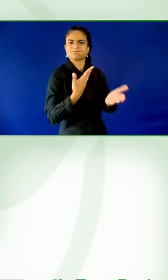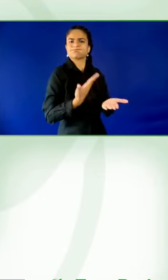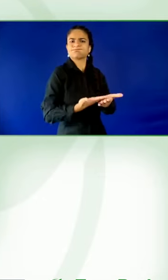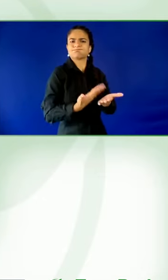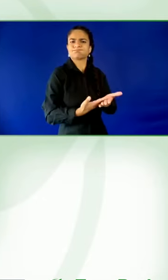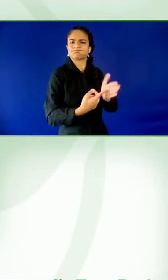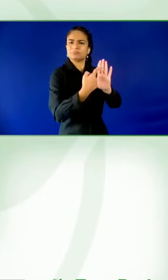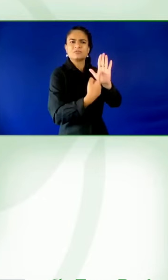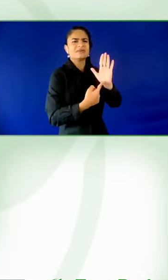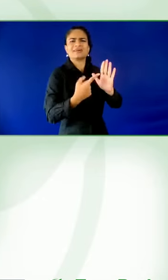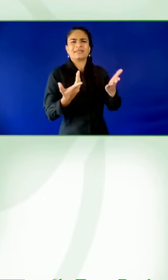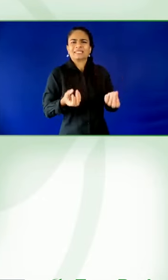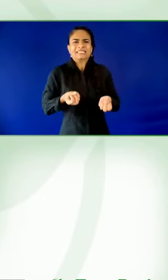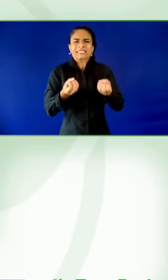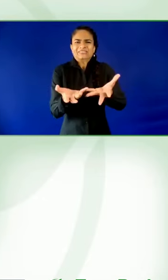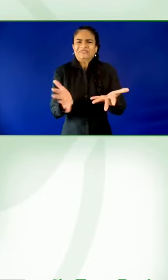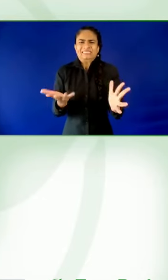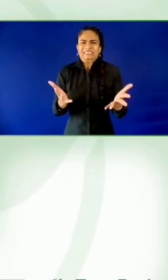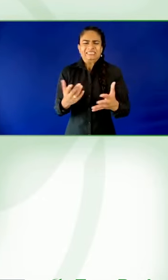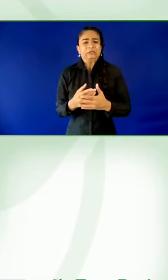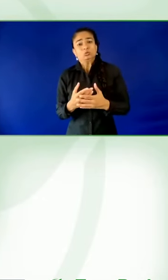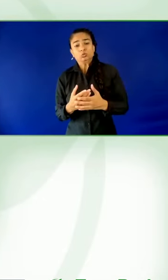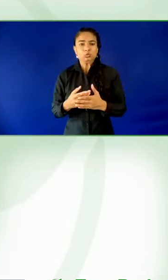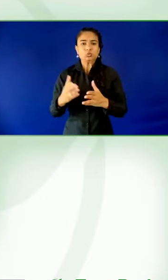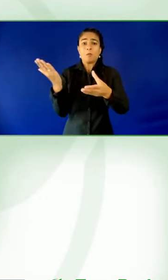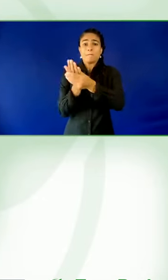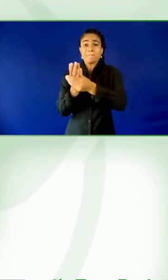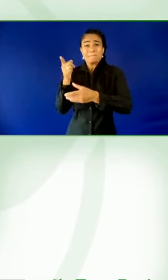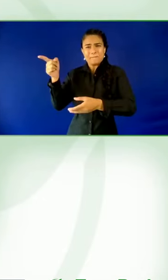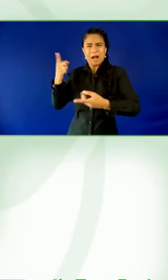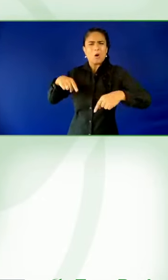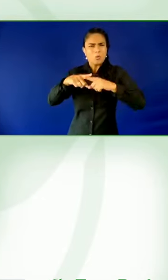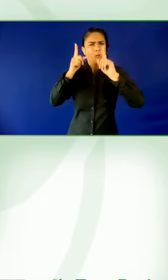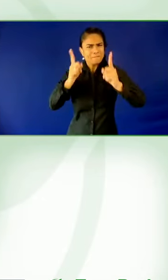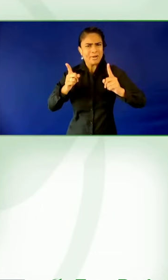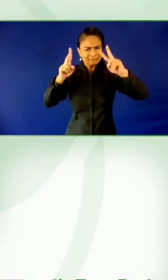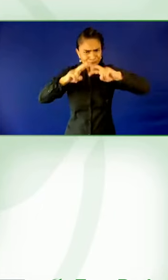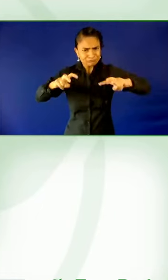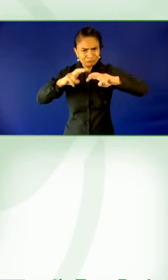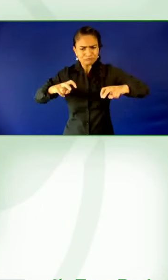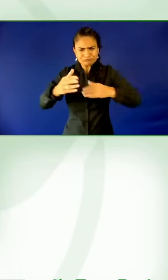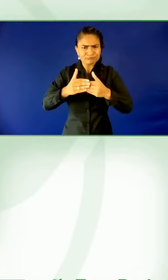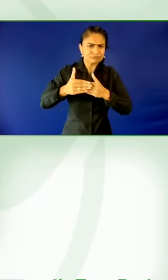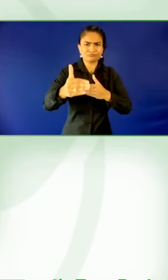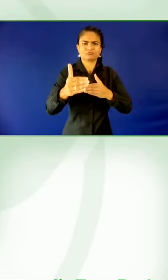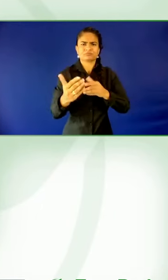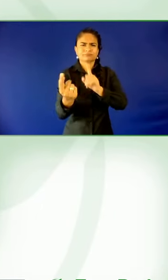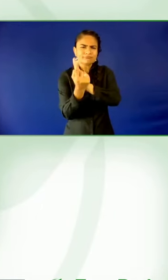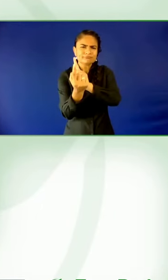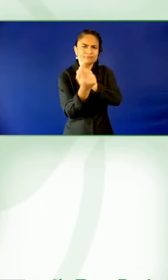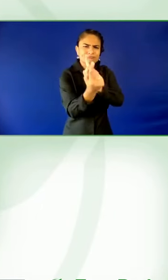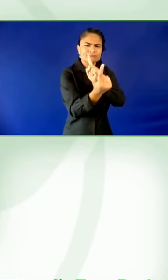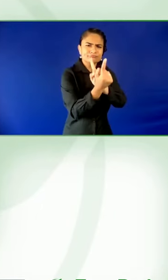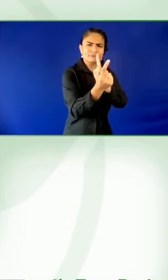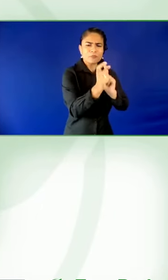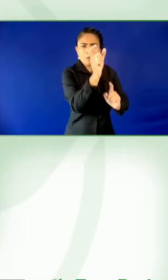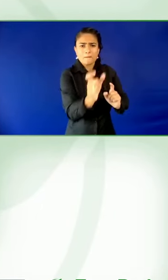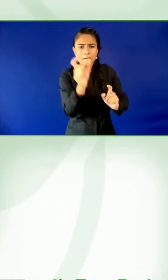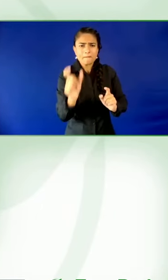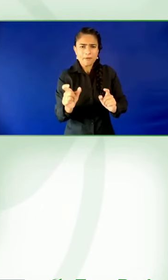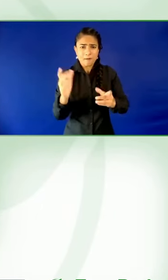case that so many times comes up in conversation. Everyone's like, show me the business case. I know there's some brilliant examples